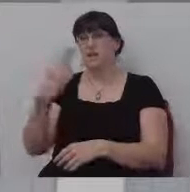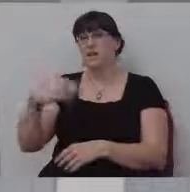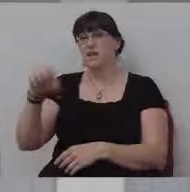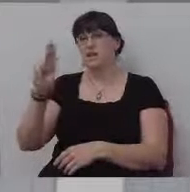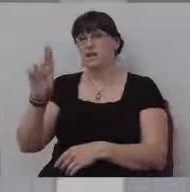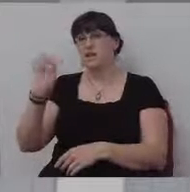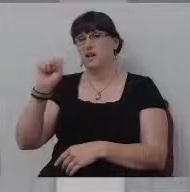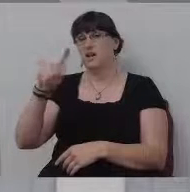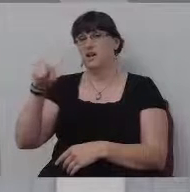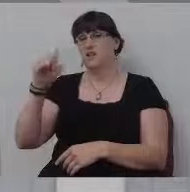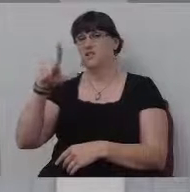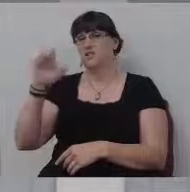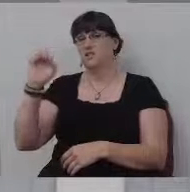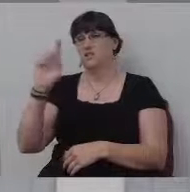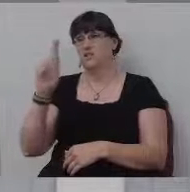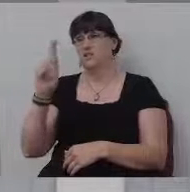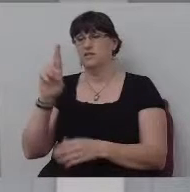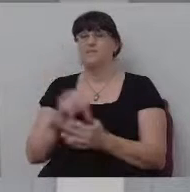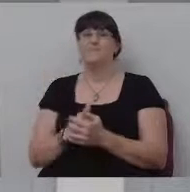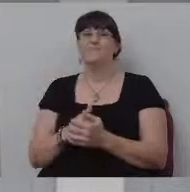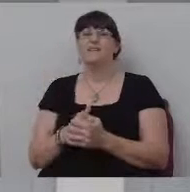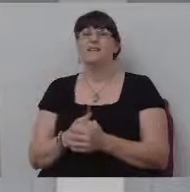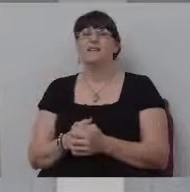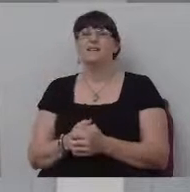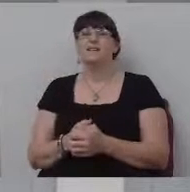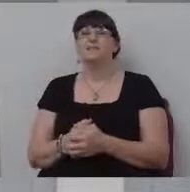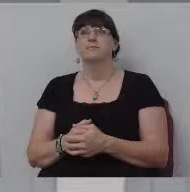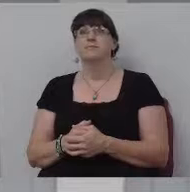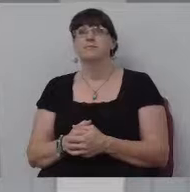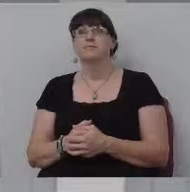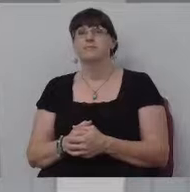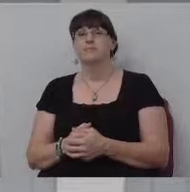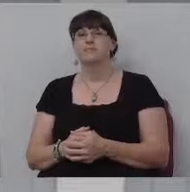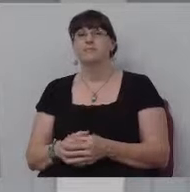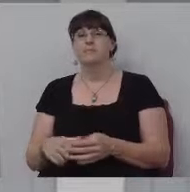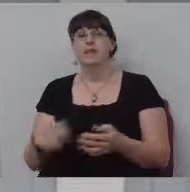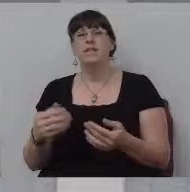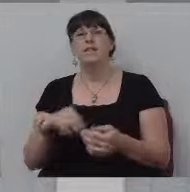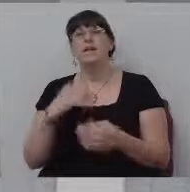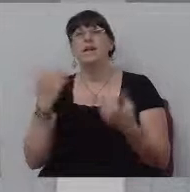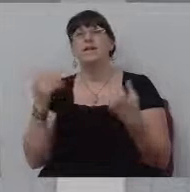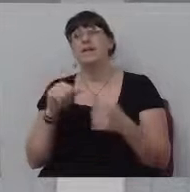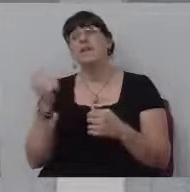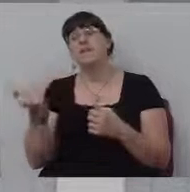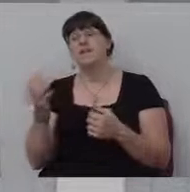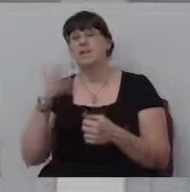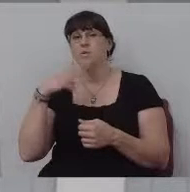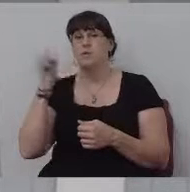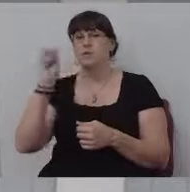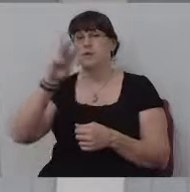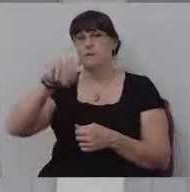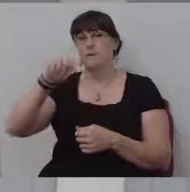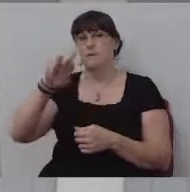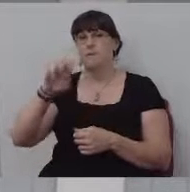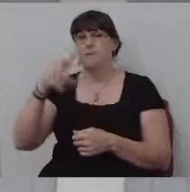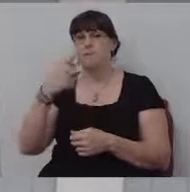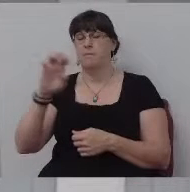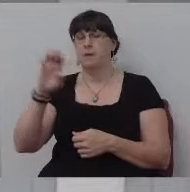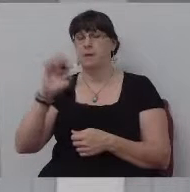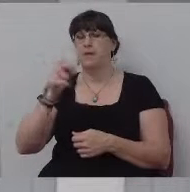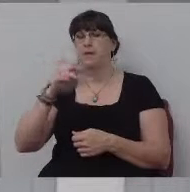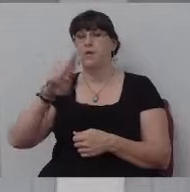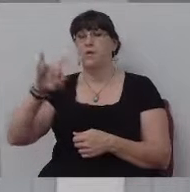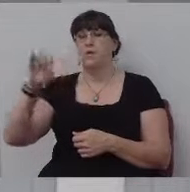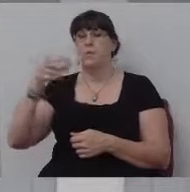Then there was Mike Riggs and Mike was the guy that invited me to go to church the very first time. He's my work partner. He's the guy who discipled me. I still consider him my